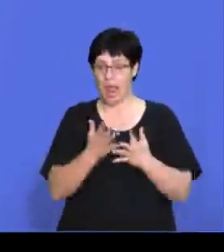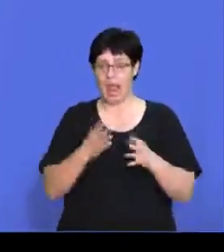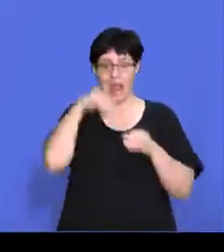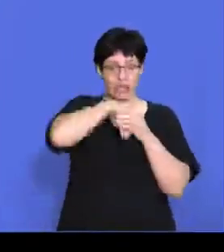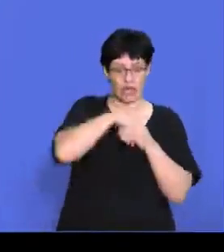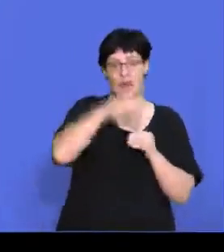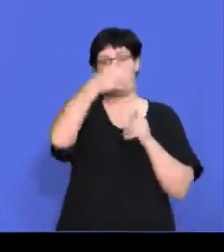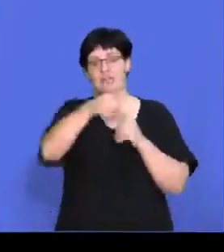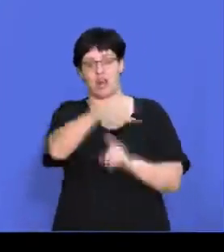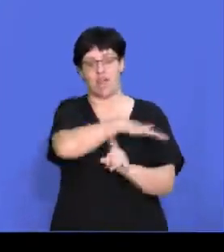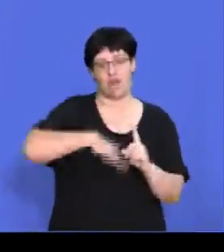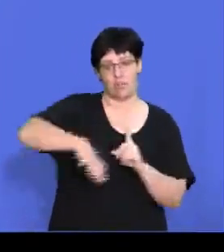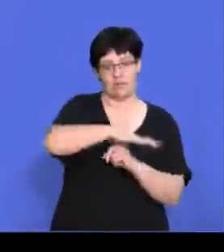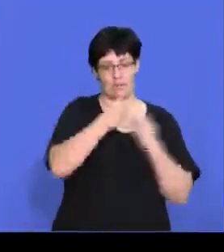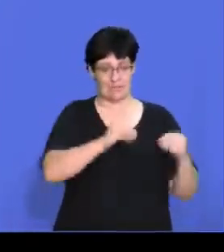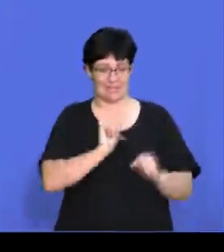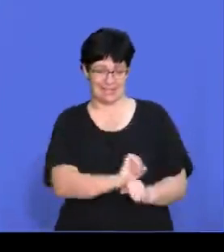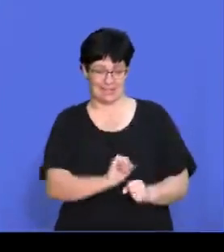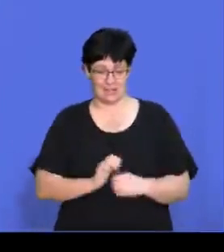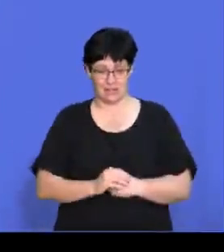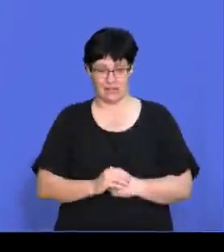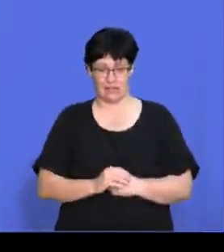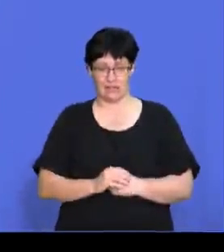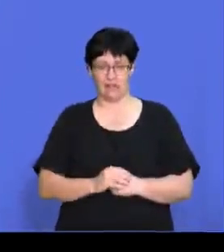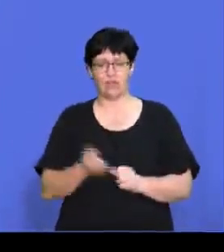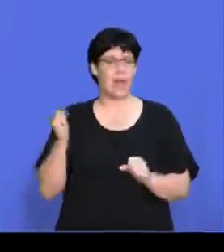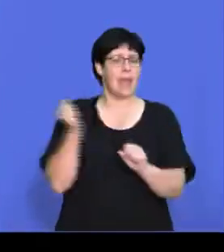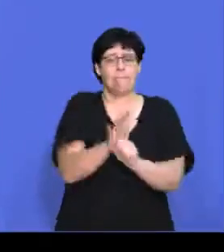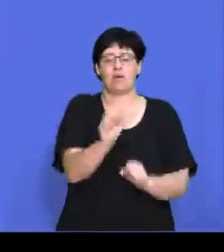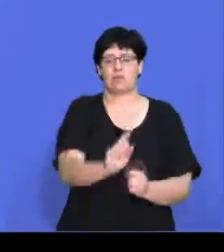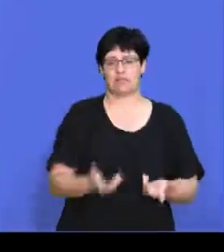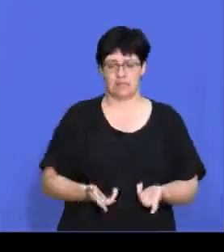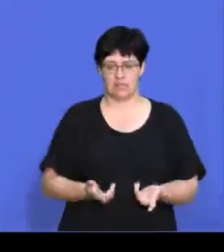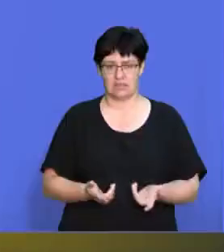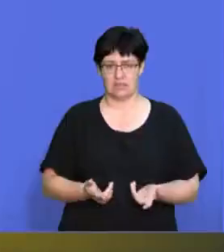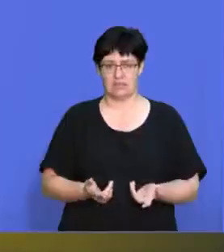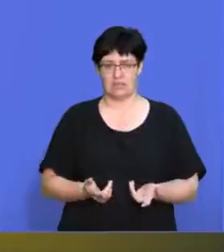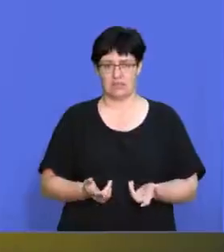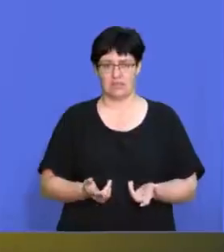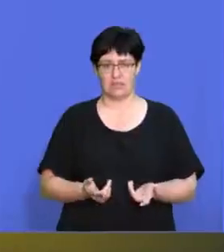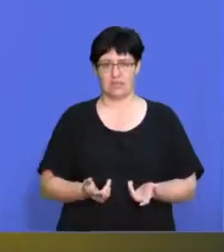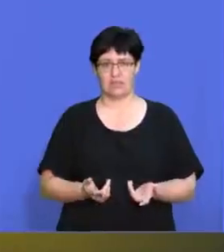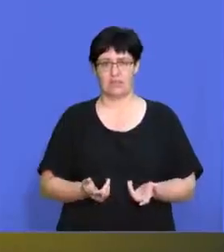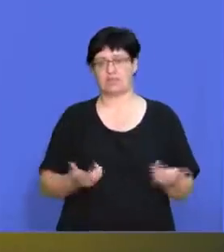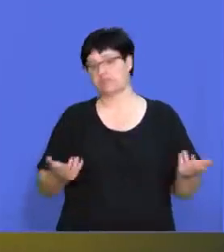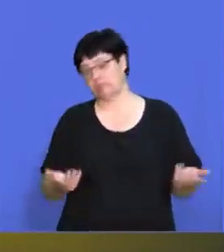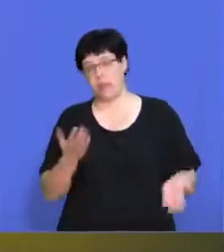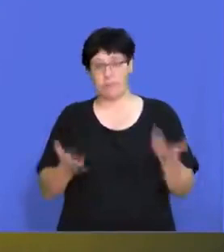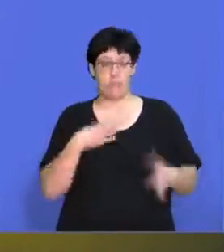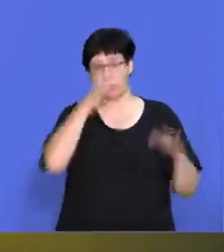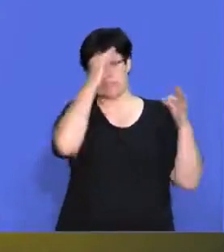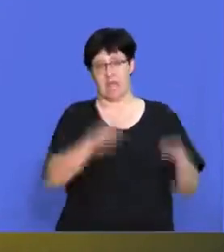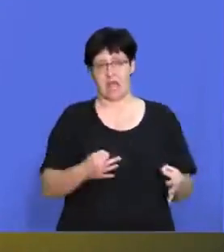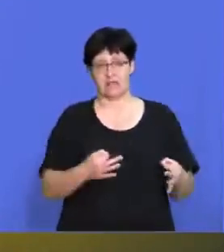in the internal and external environments of the business. So what is our impact going to be? What is the impact going to be